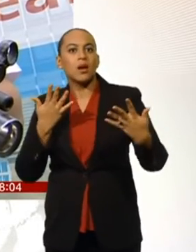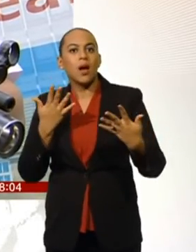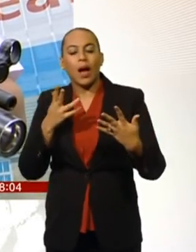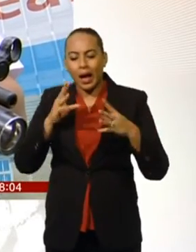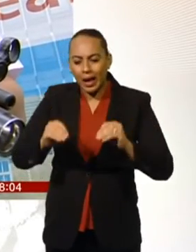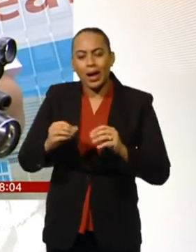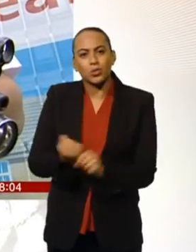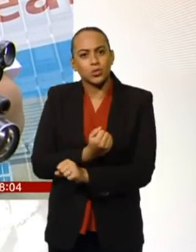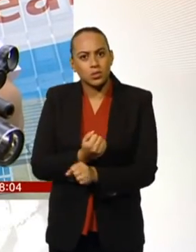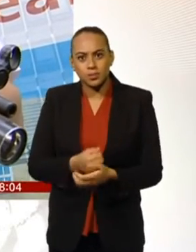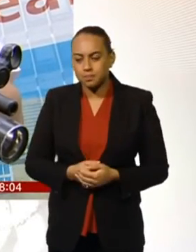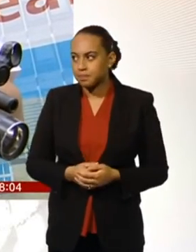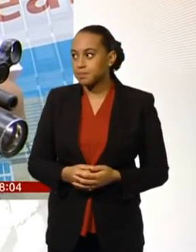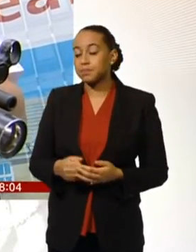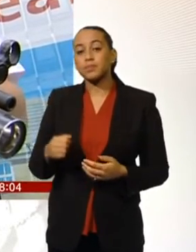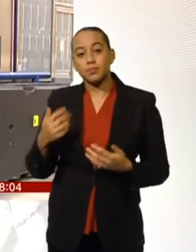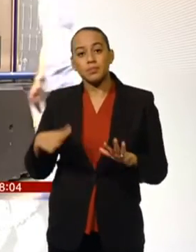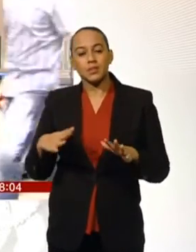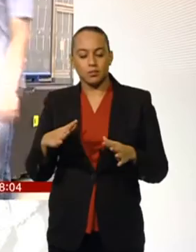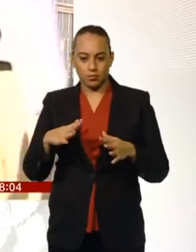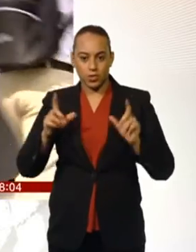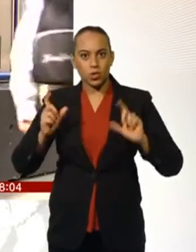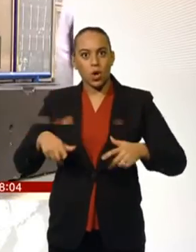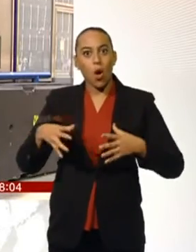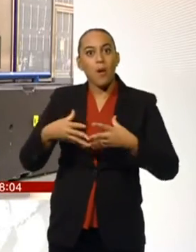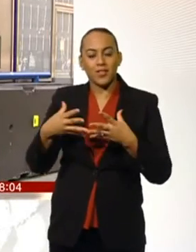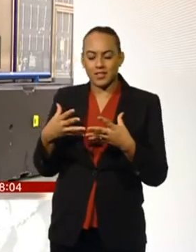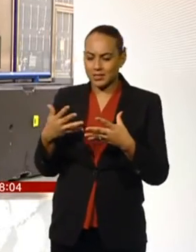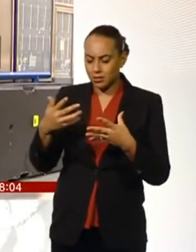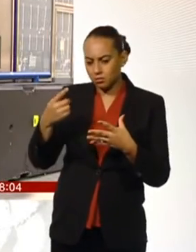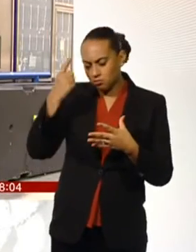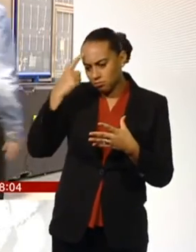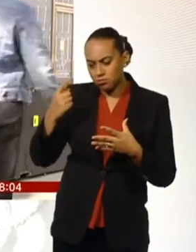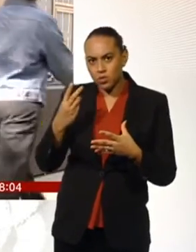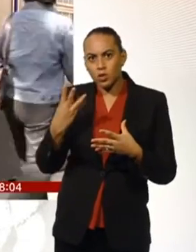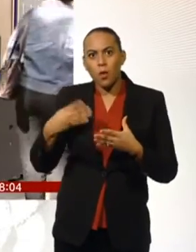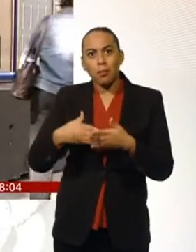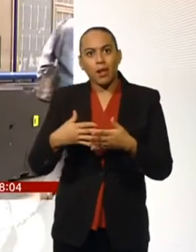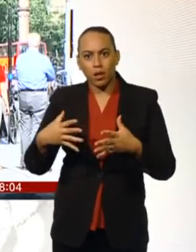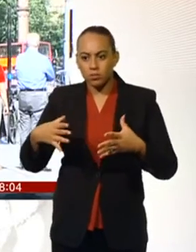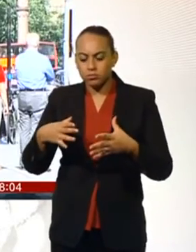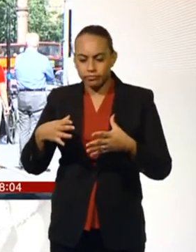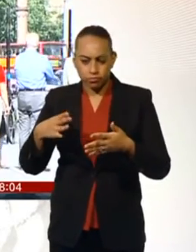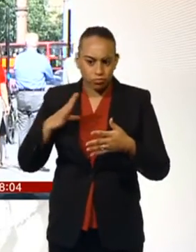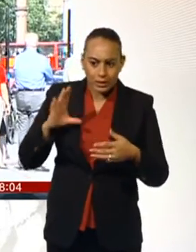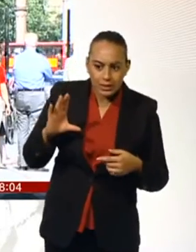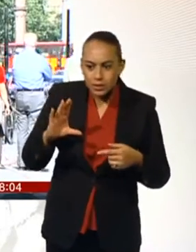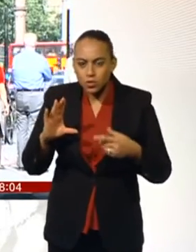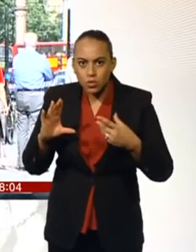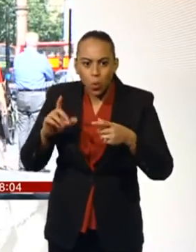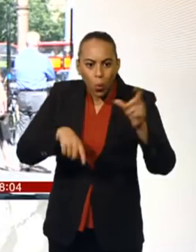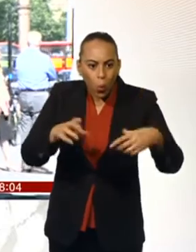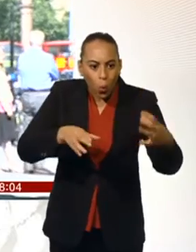has now made £34 million available to improve police firearms capacity and help forces deal more quickly and effectively